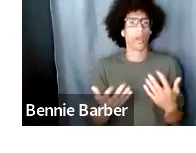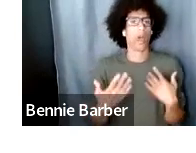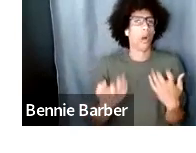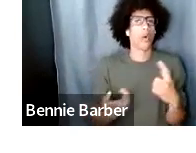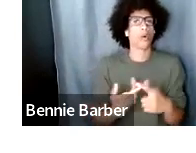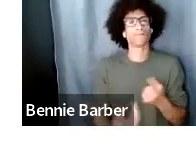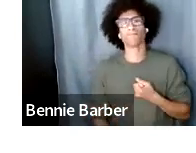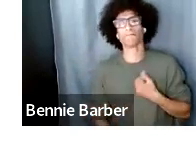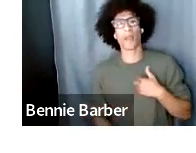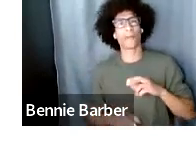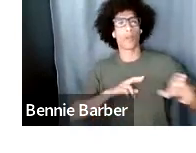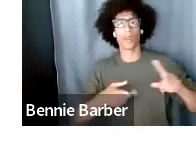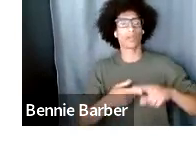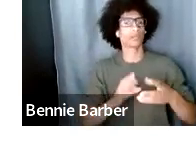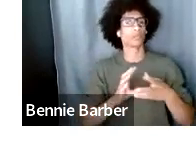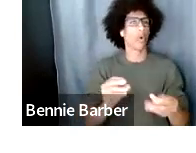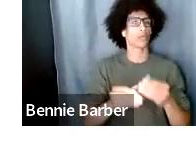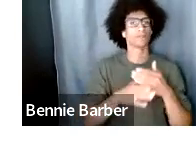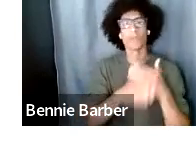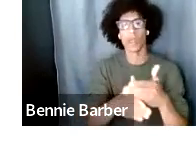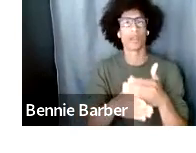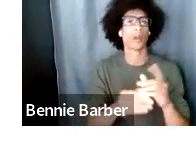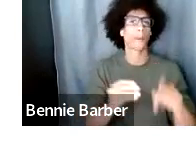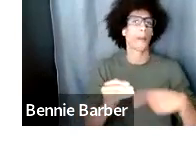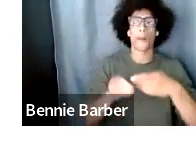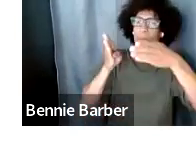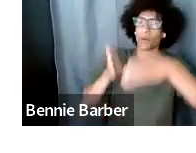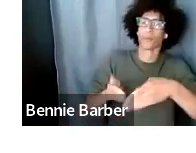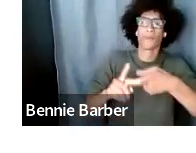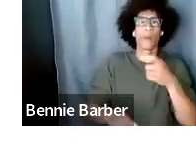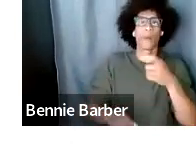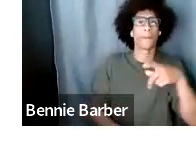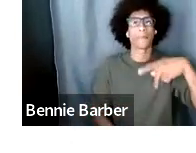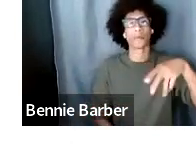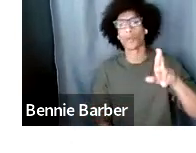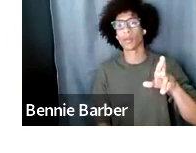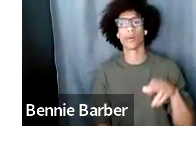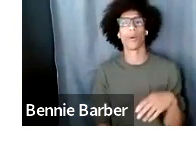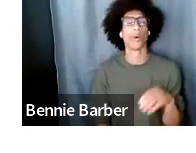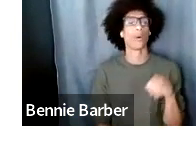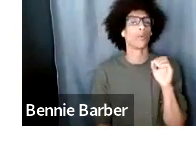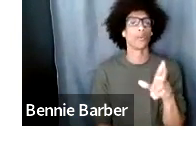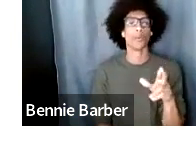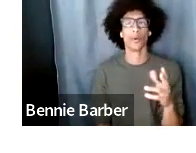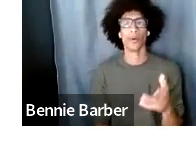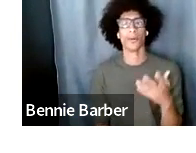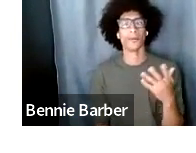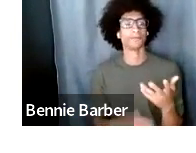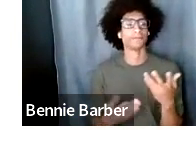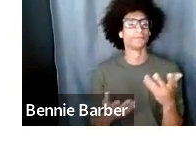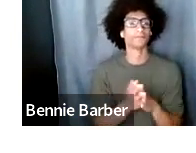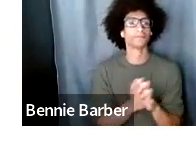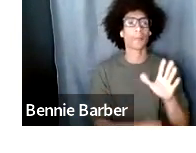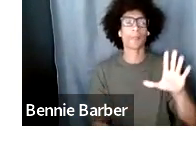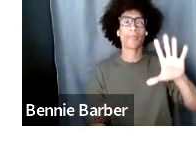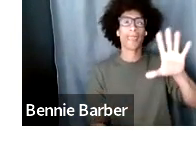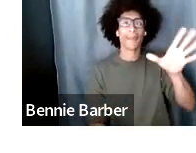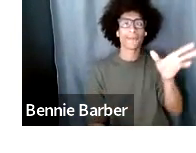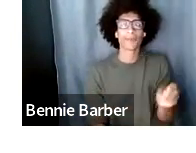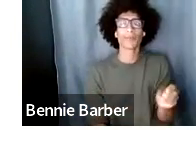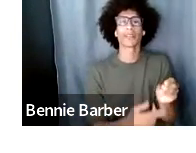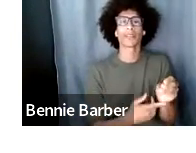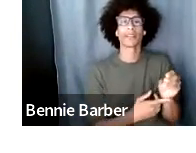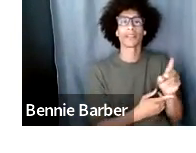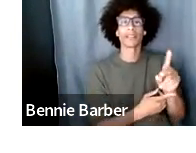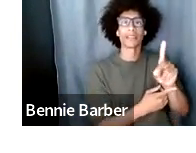tell this story of of you know uh uh an african deity in space you know